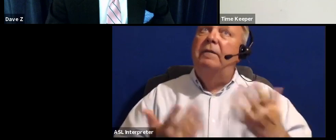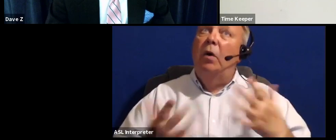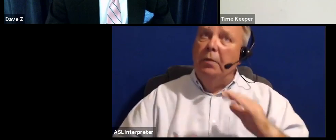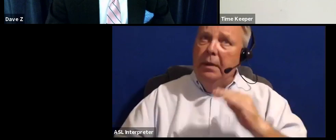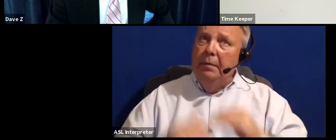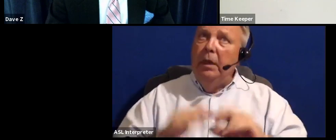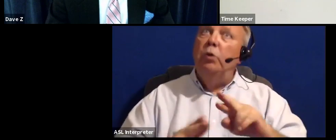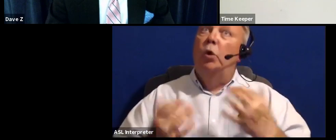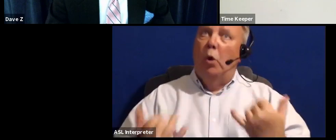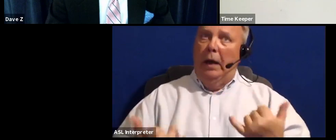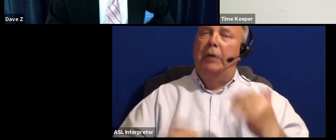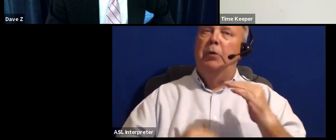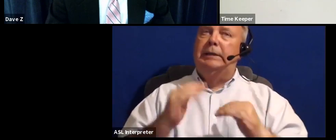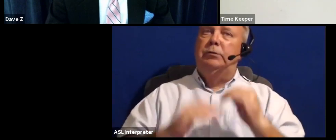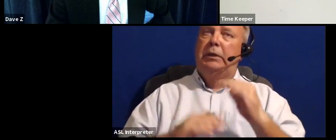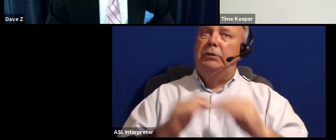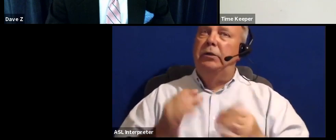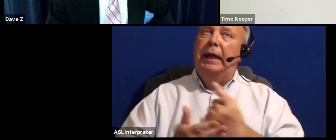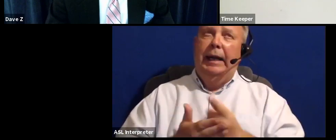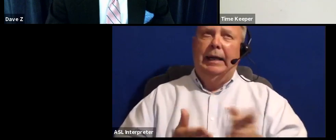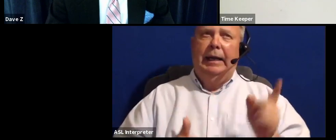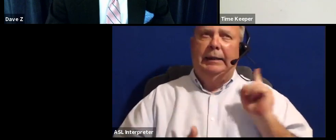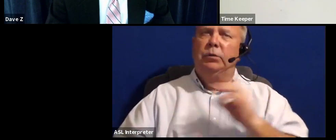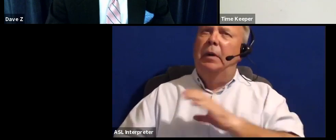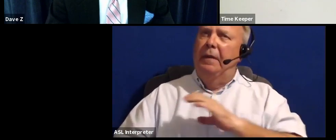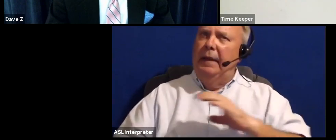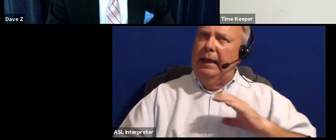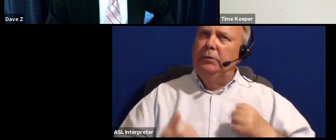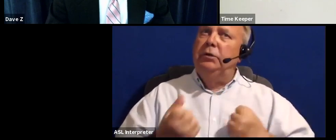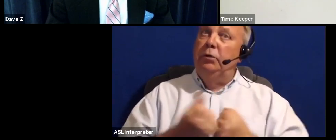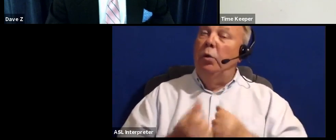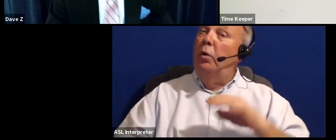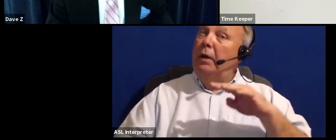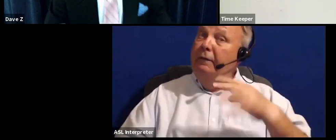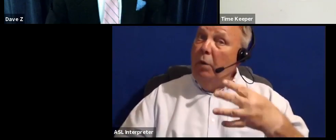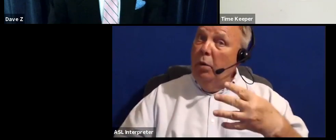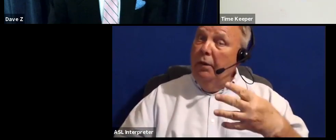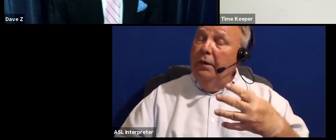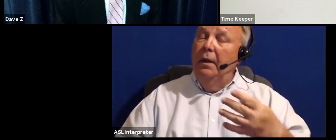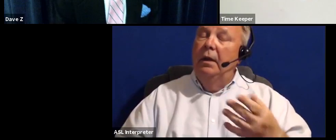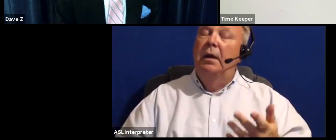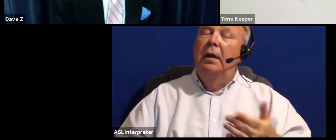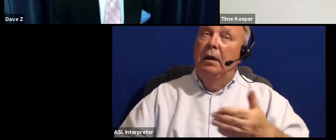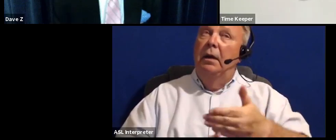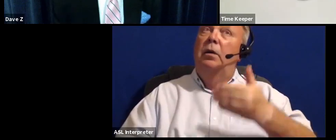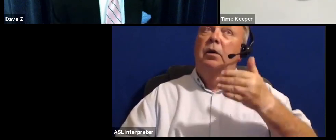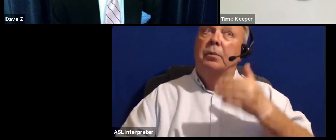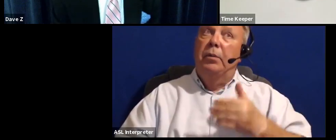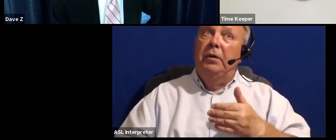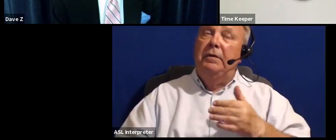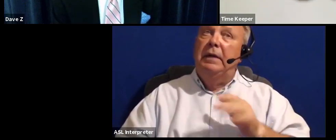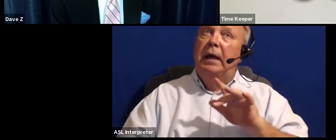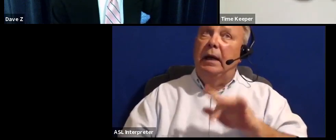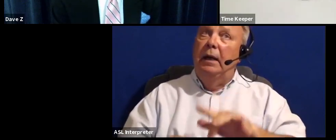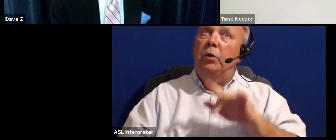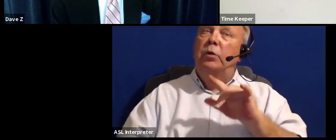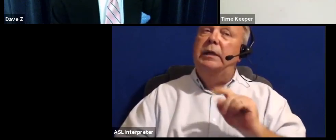construction or And last week, the council endorsed a fourth, previously alluded to